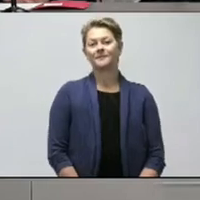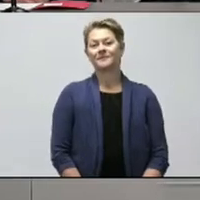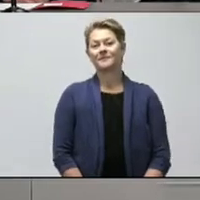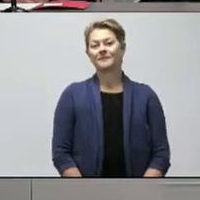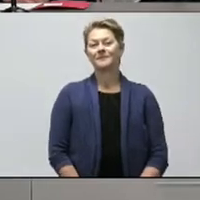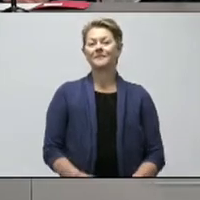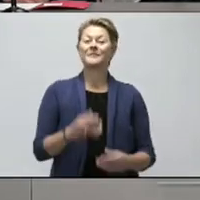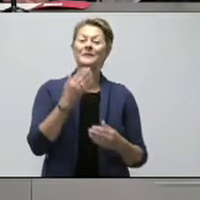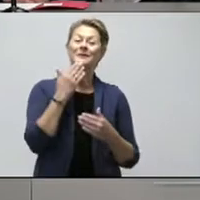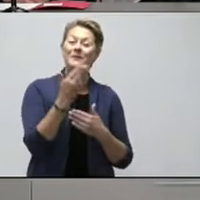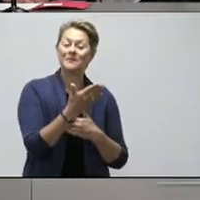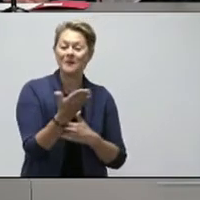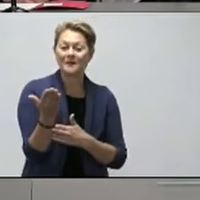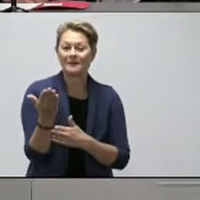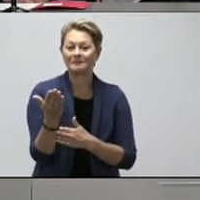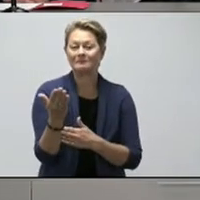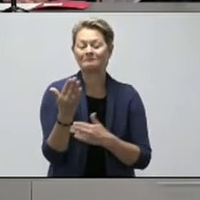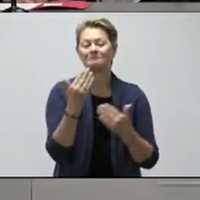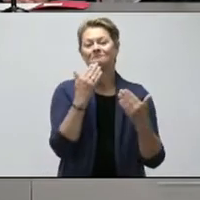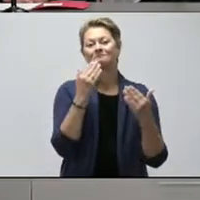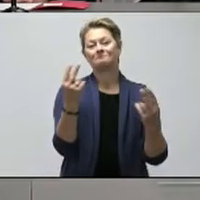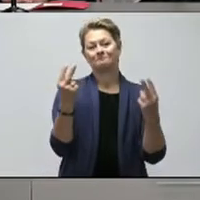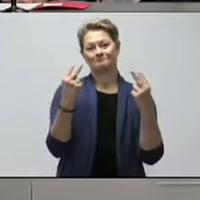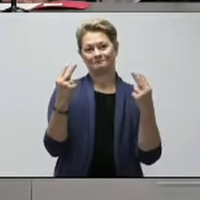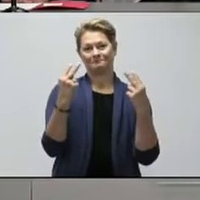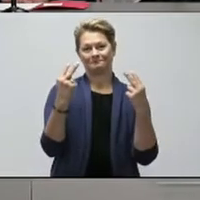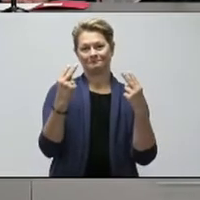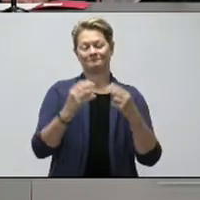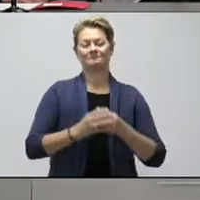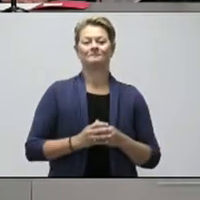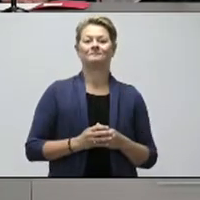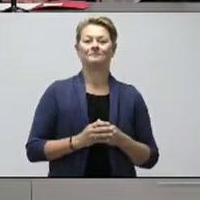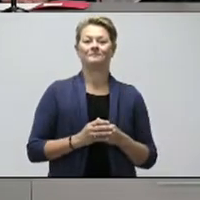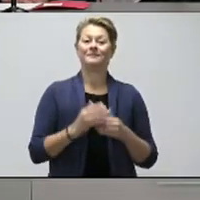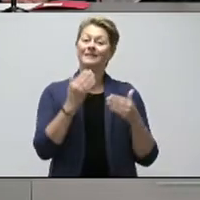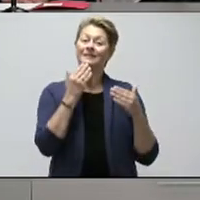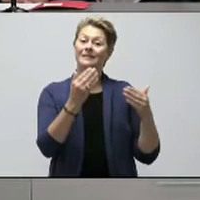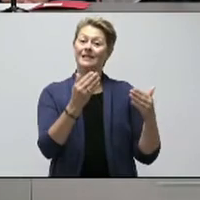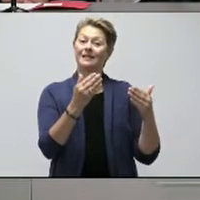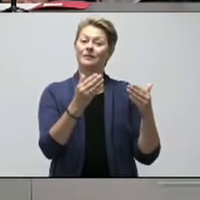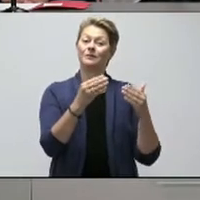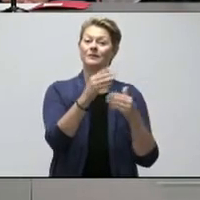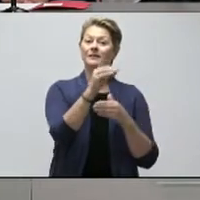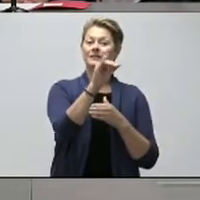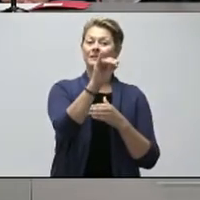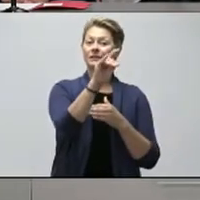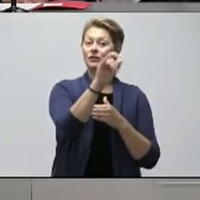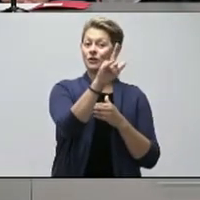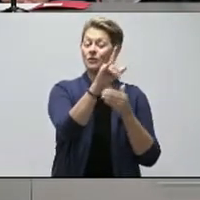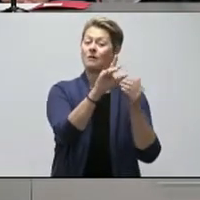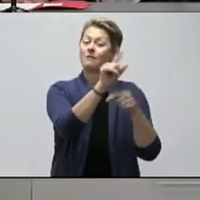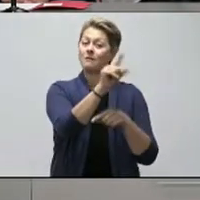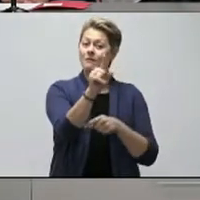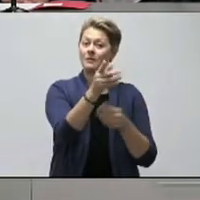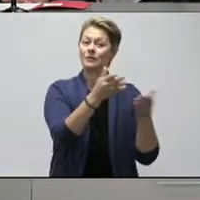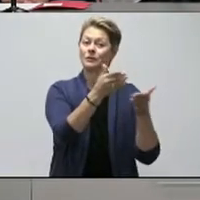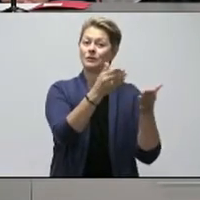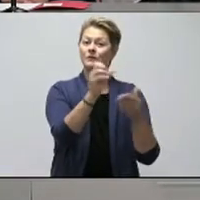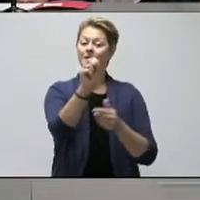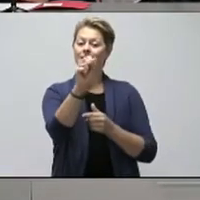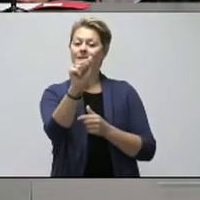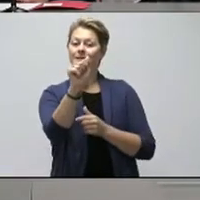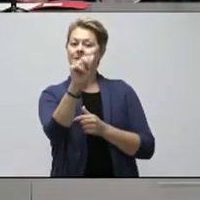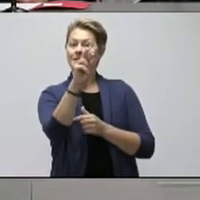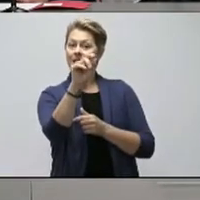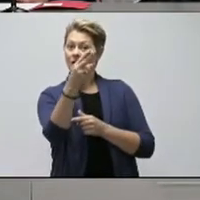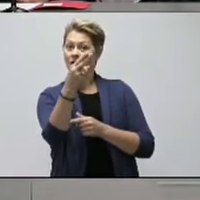Good morning. Thank you all for joining us. Thank you to Digital Government and Service NL Minister Sarah Studley and Chief